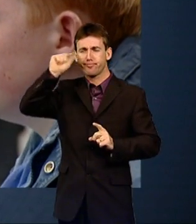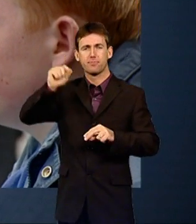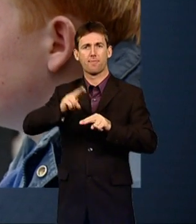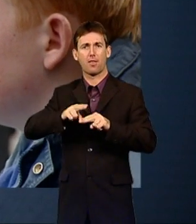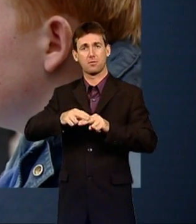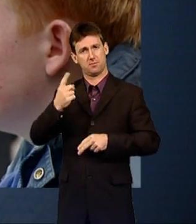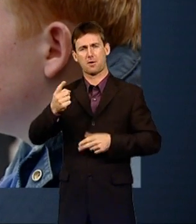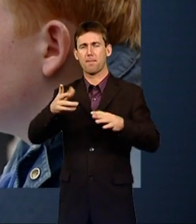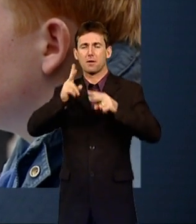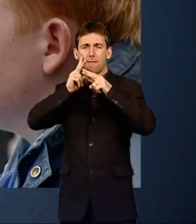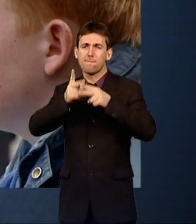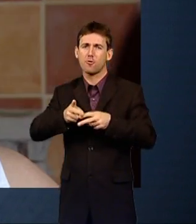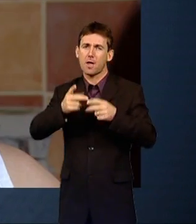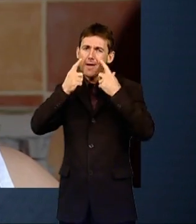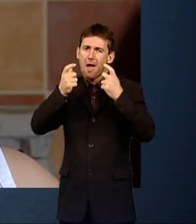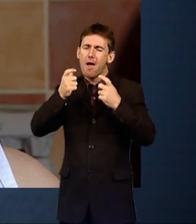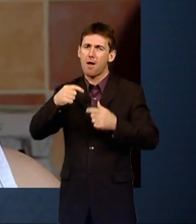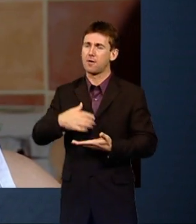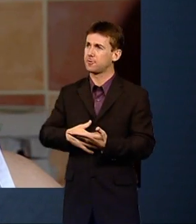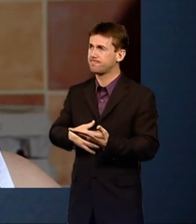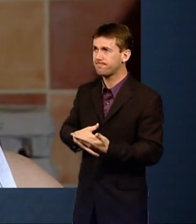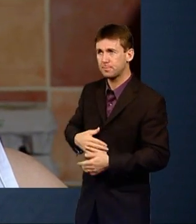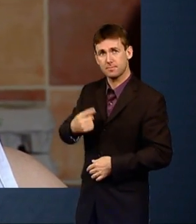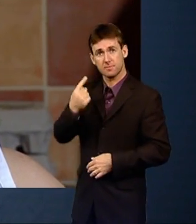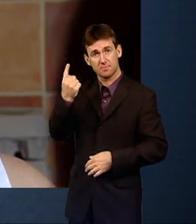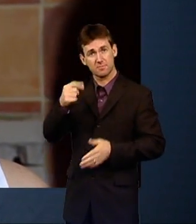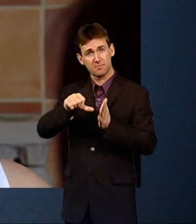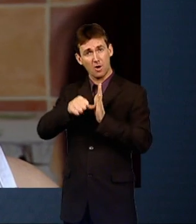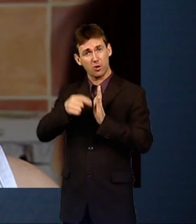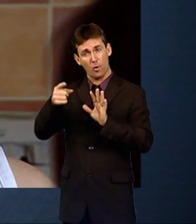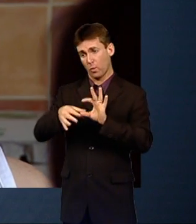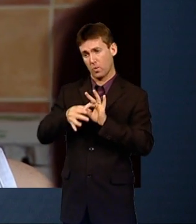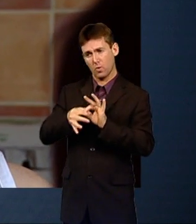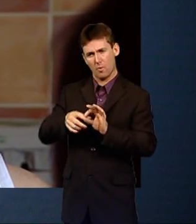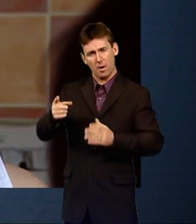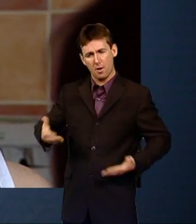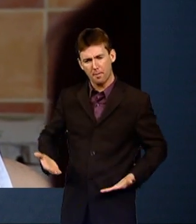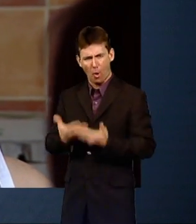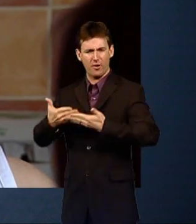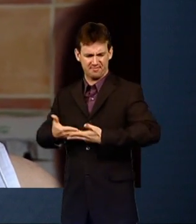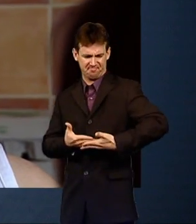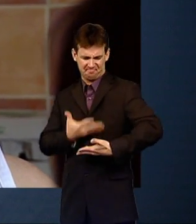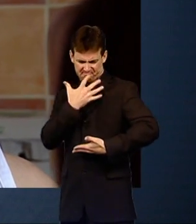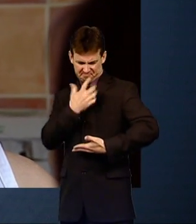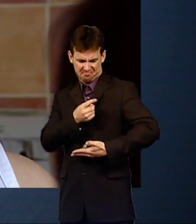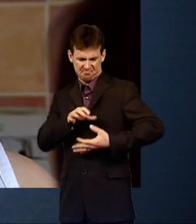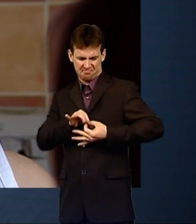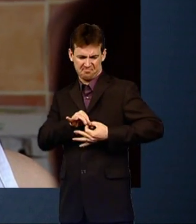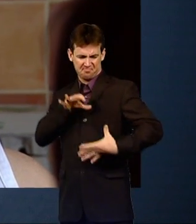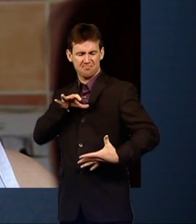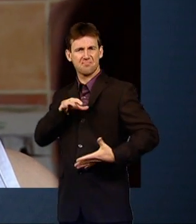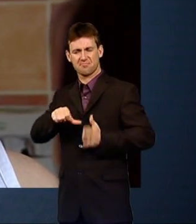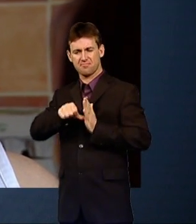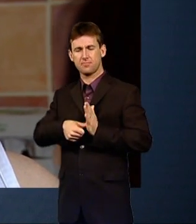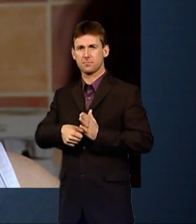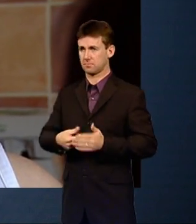Would it be fair to say then that you had difficulty bonding with him when he was first born? Yeah, I did. I found it